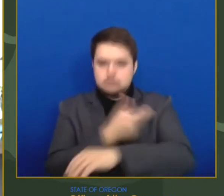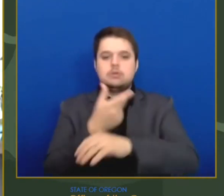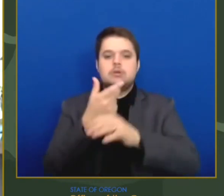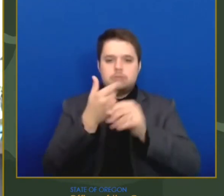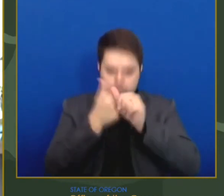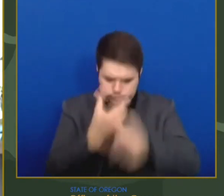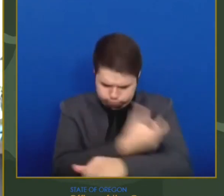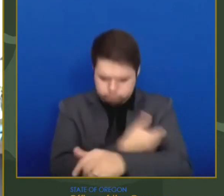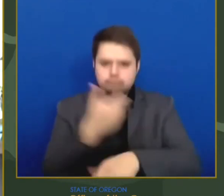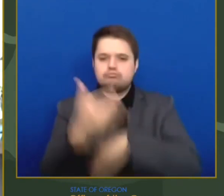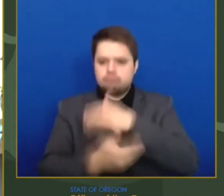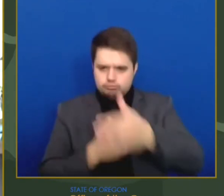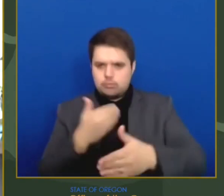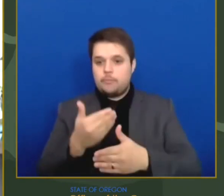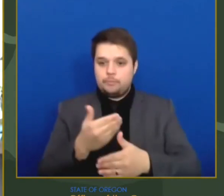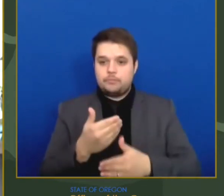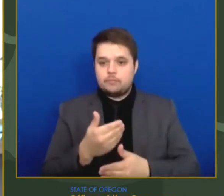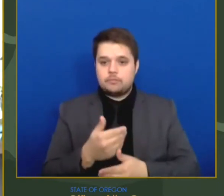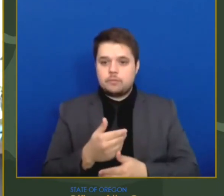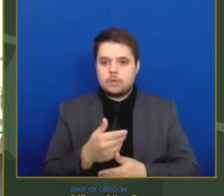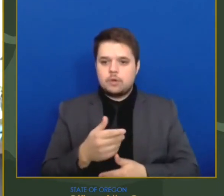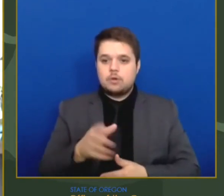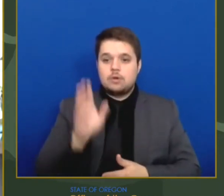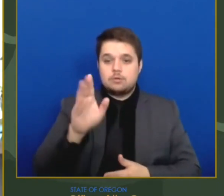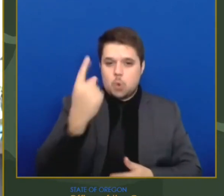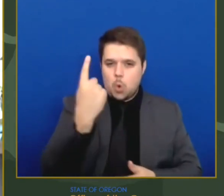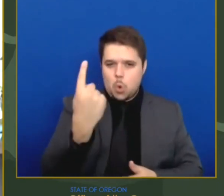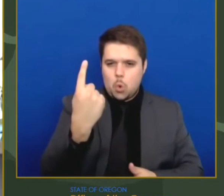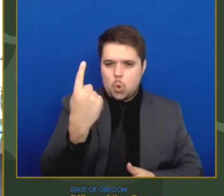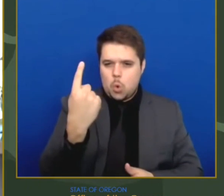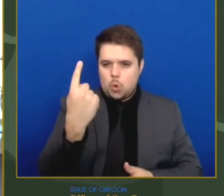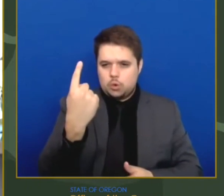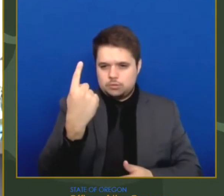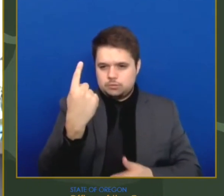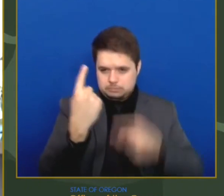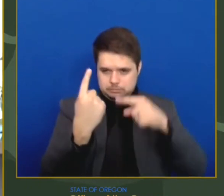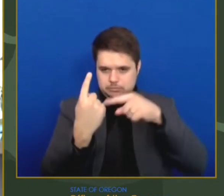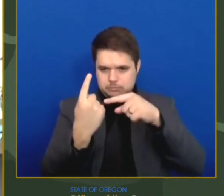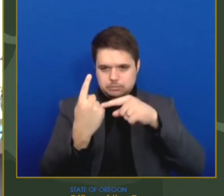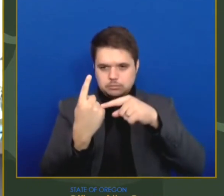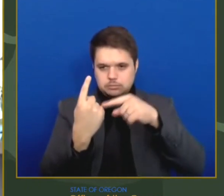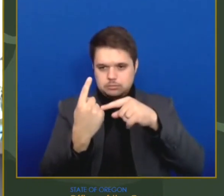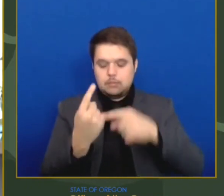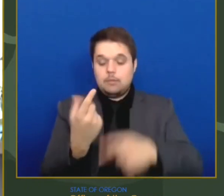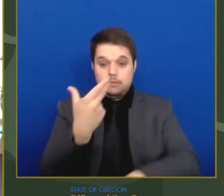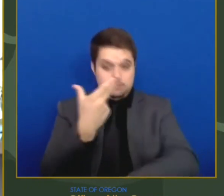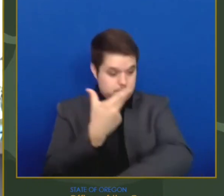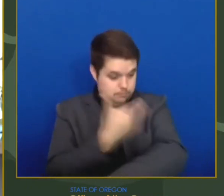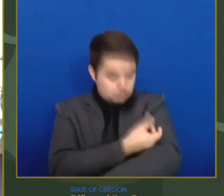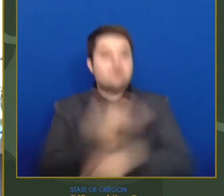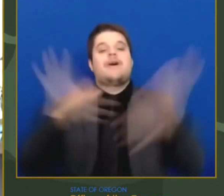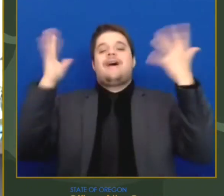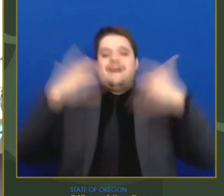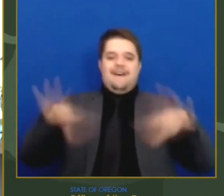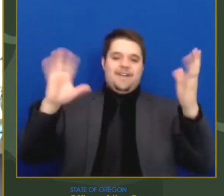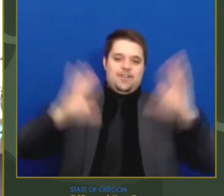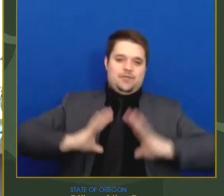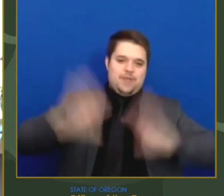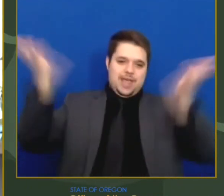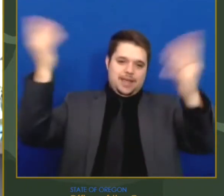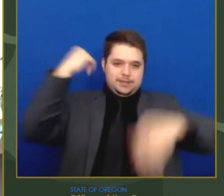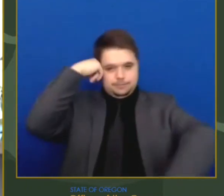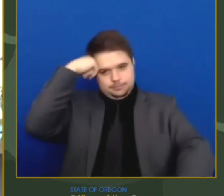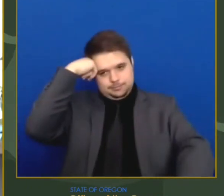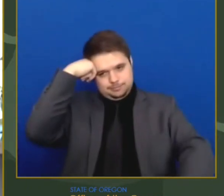our toolkit. Remember, we are not across the finish line yet, and we do not want to lose this race by relaxing at the end.